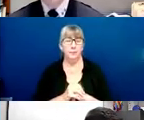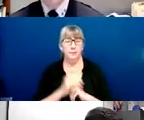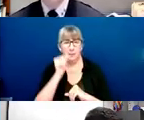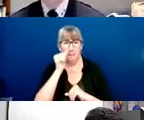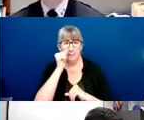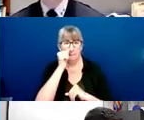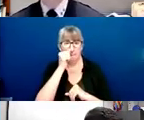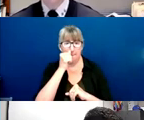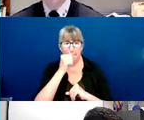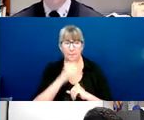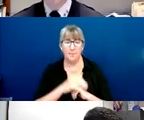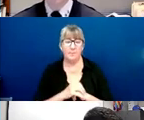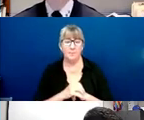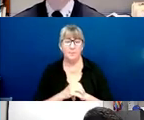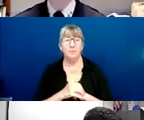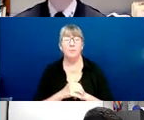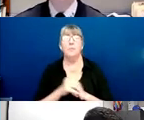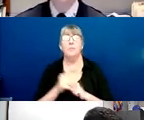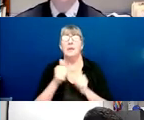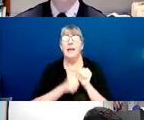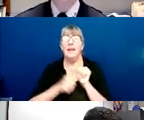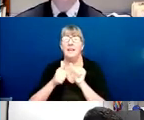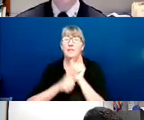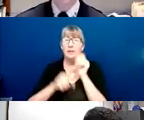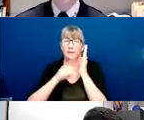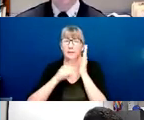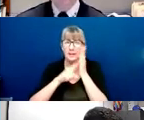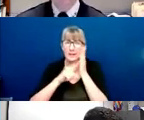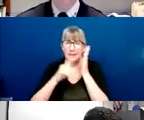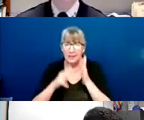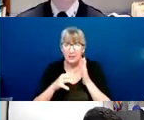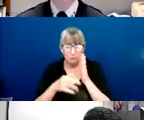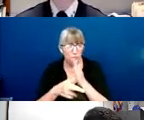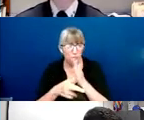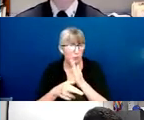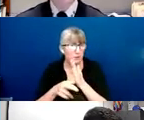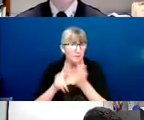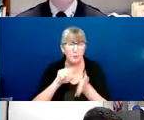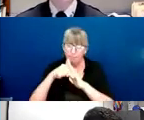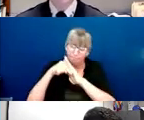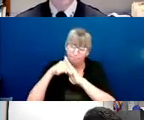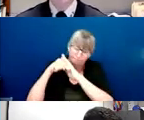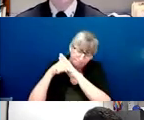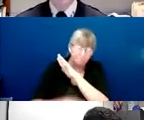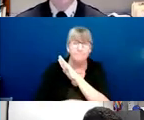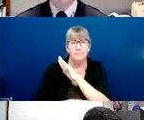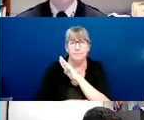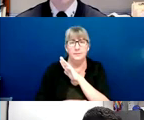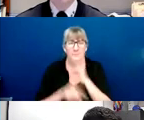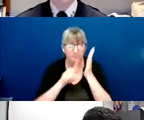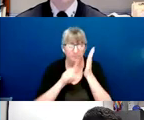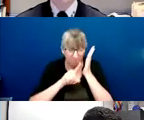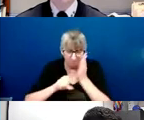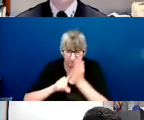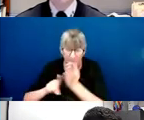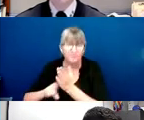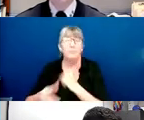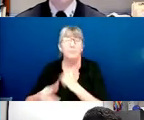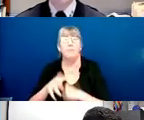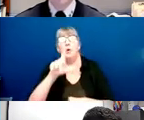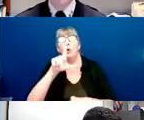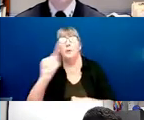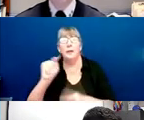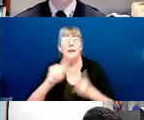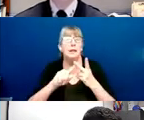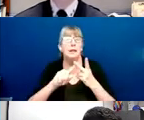Every investigation is reviewed extensively. Lieutenants and higher ranking members of the CPD